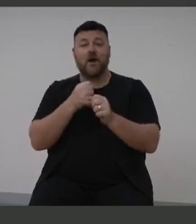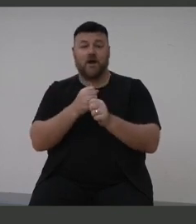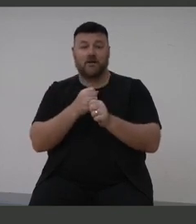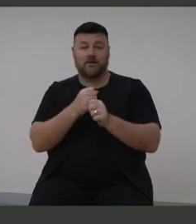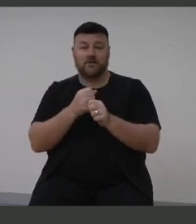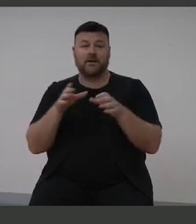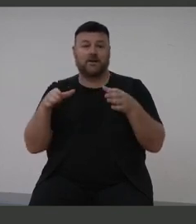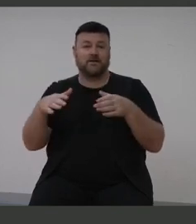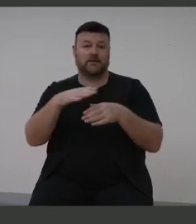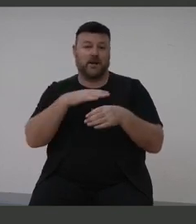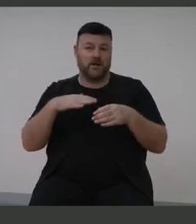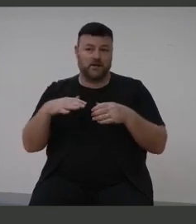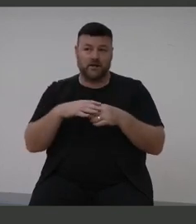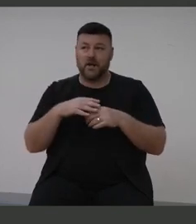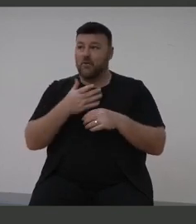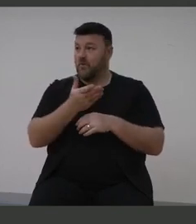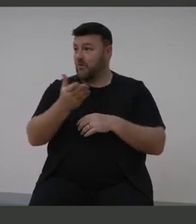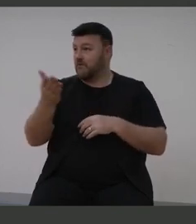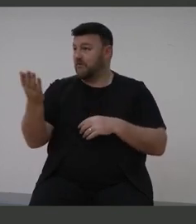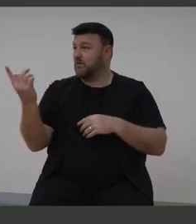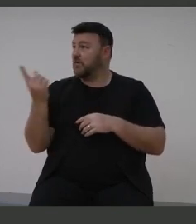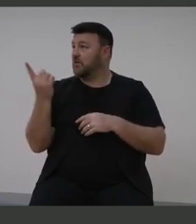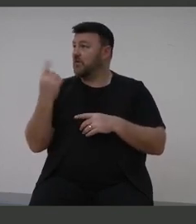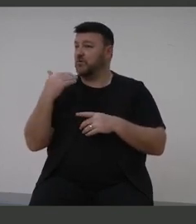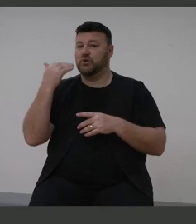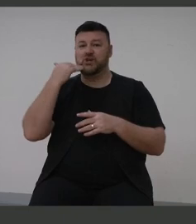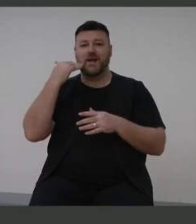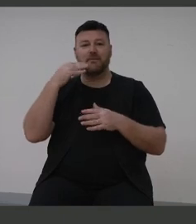to all of you who are champions for the cause.